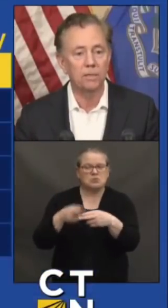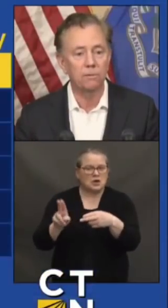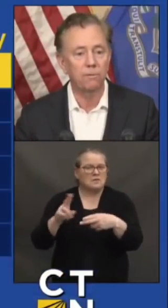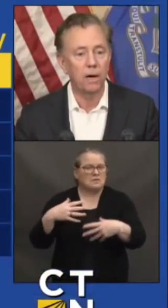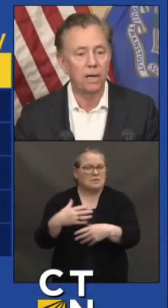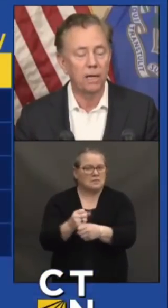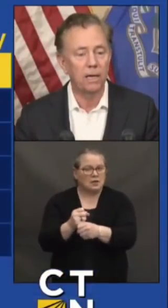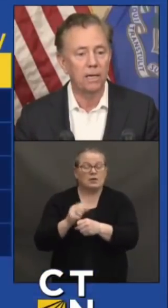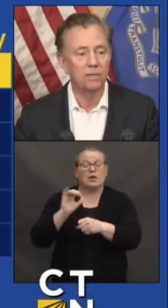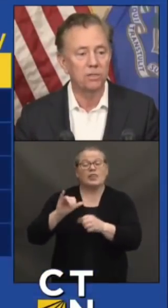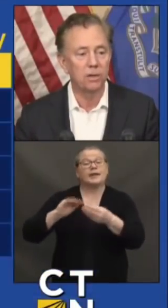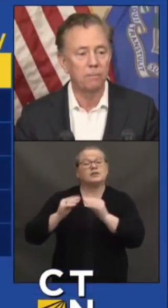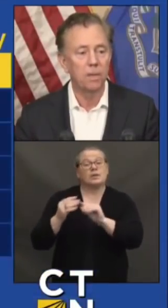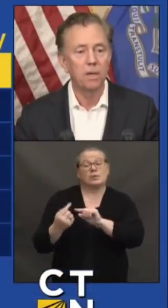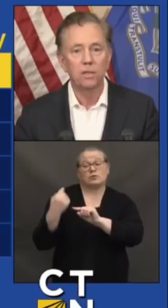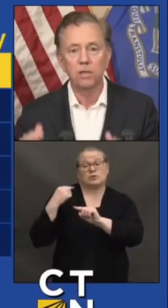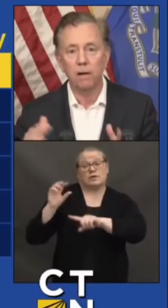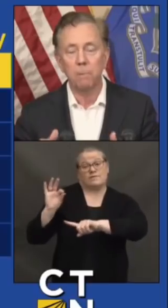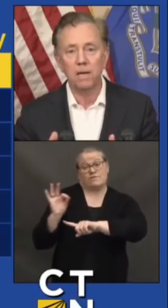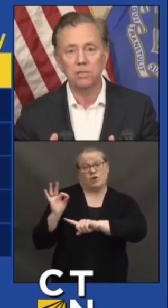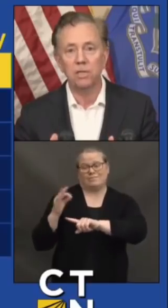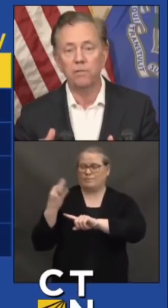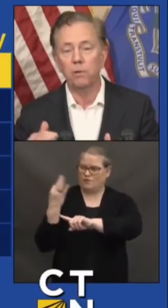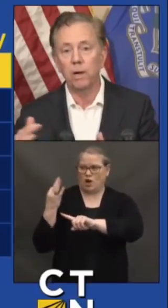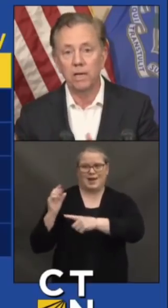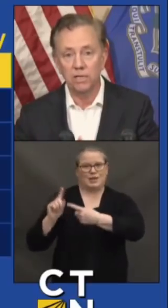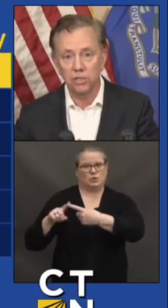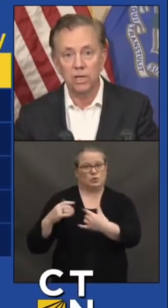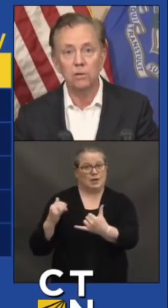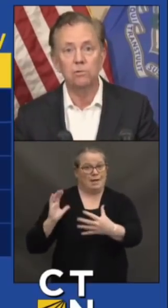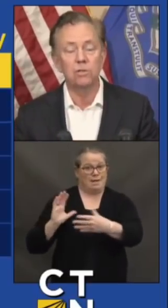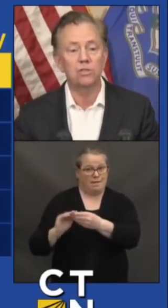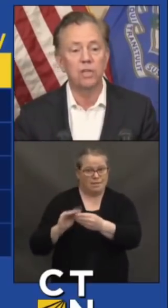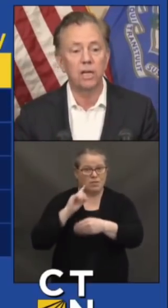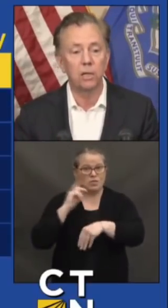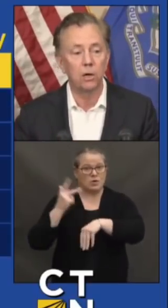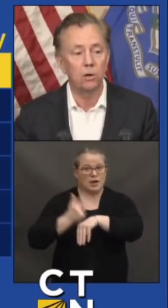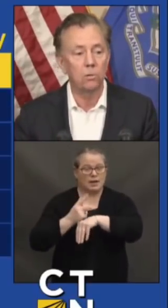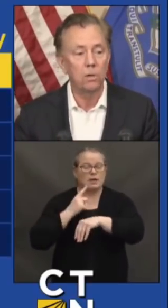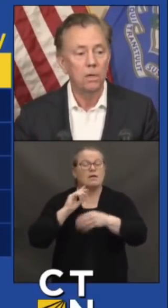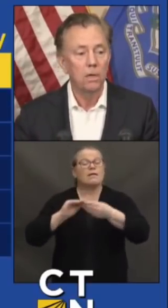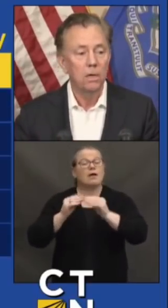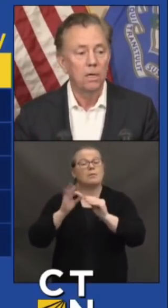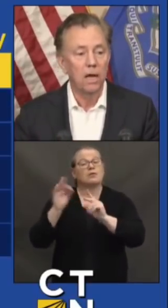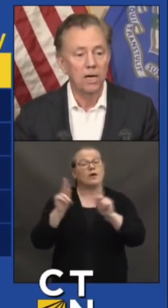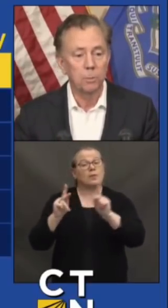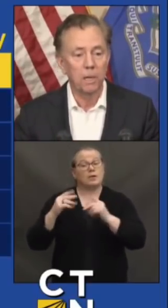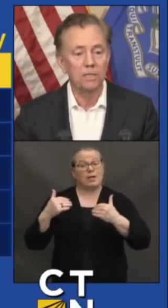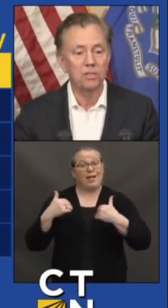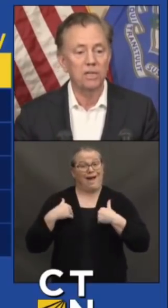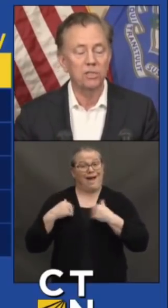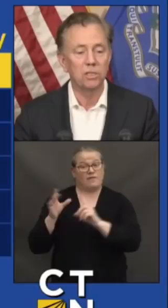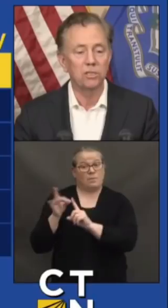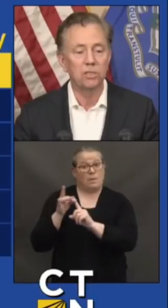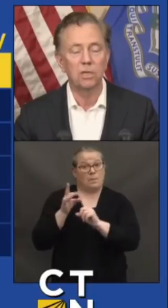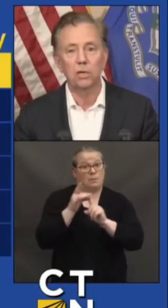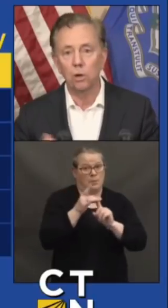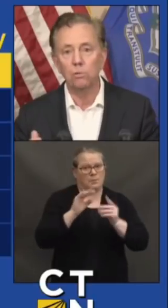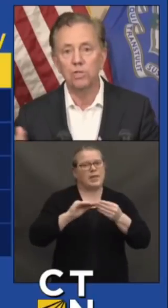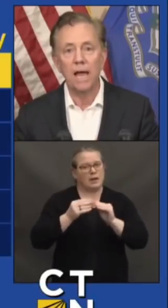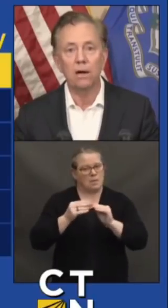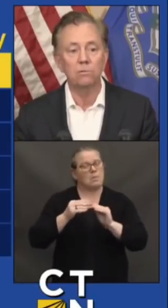back to Friday, is the positivity rate continues to stay low. The hospitalizations